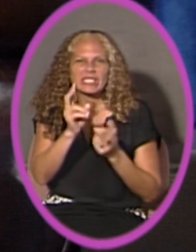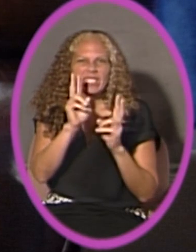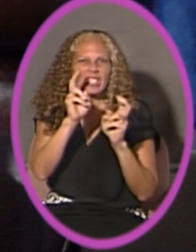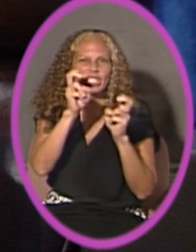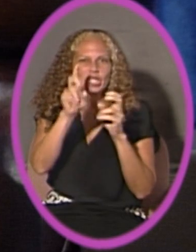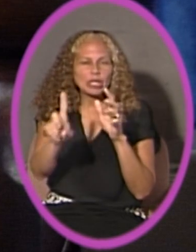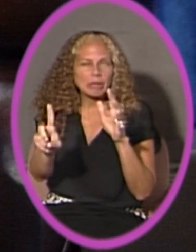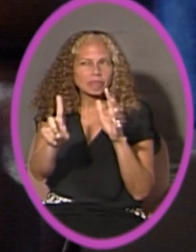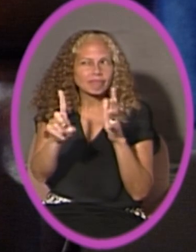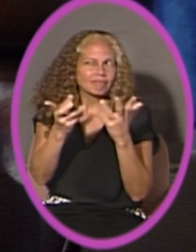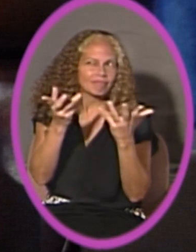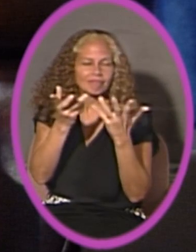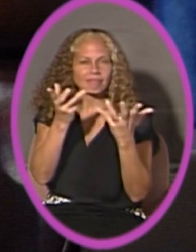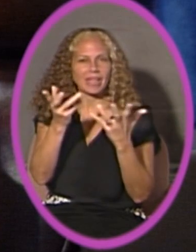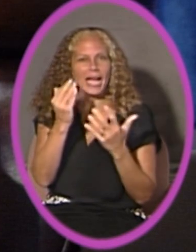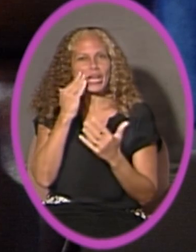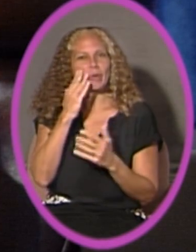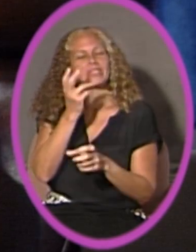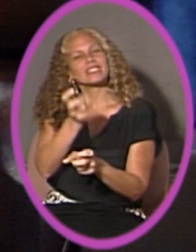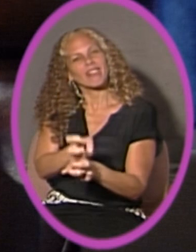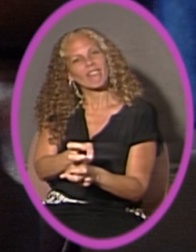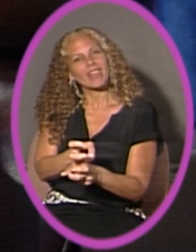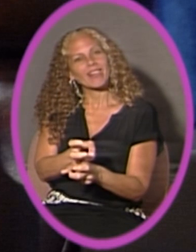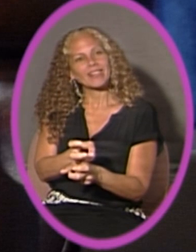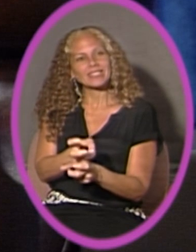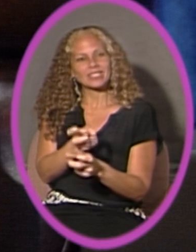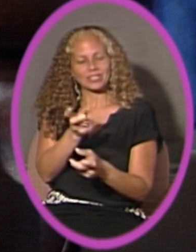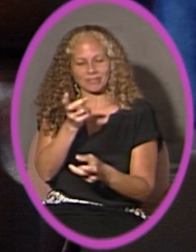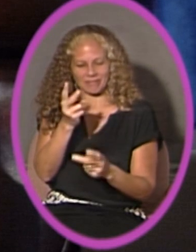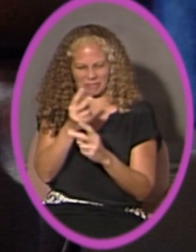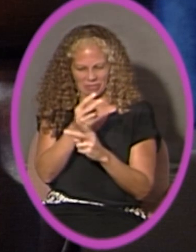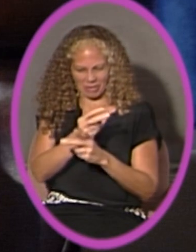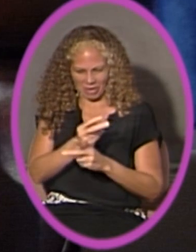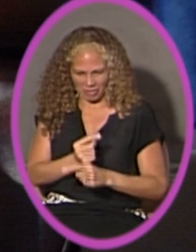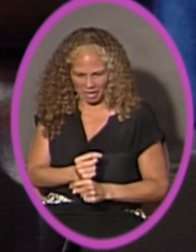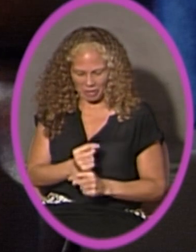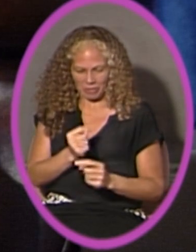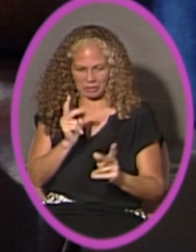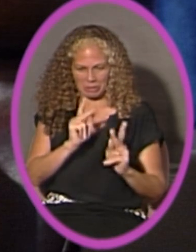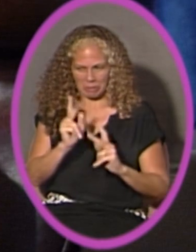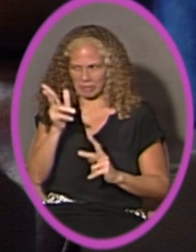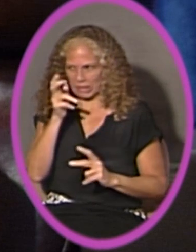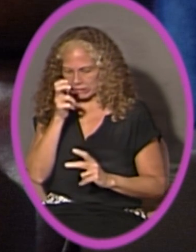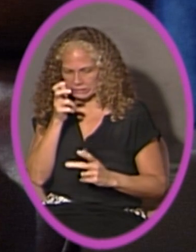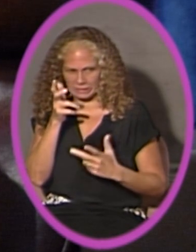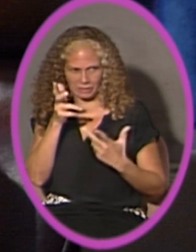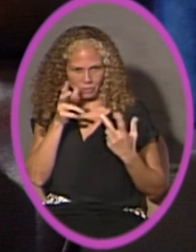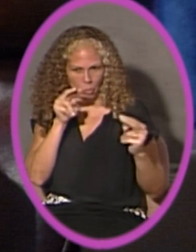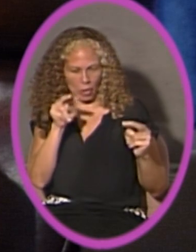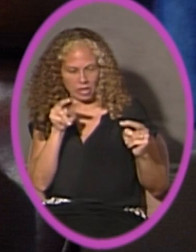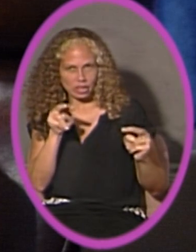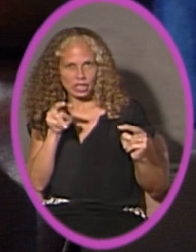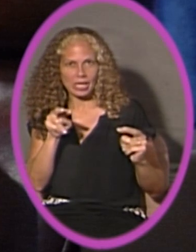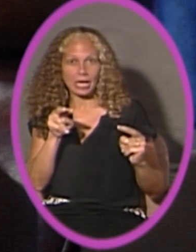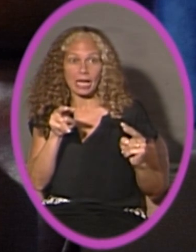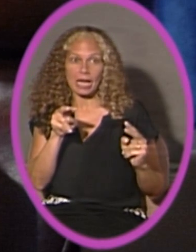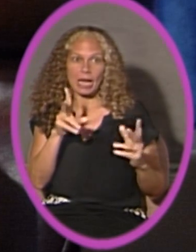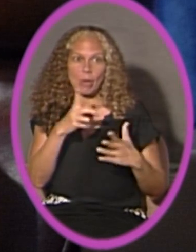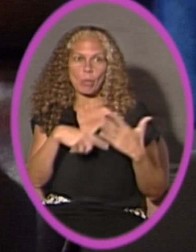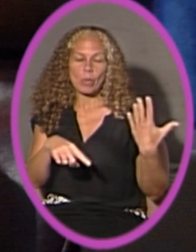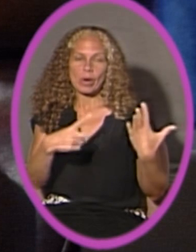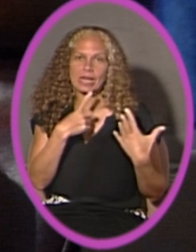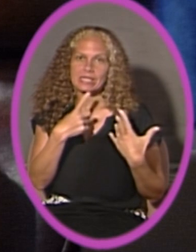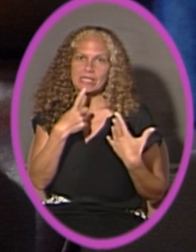I know it's always difficult to navigate it and for those that are listening or watching us, just wanted to point out